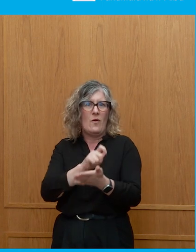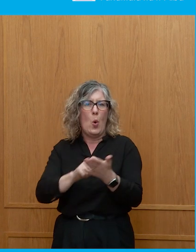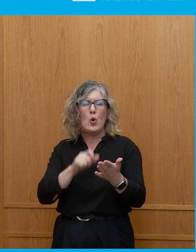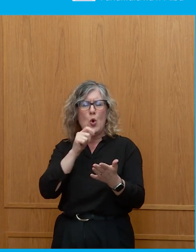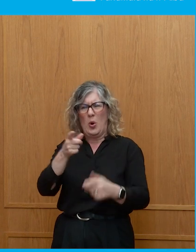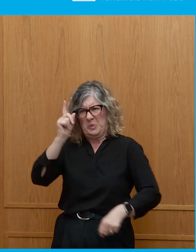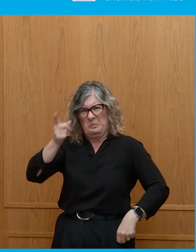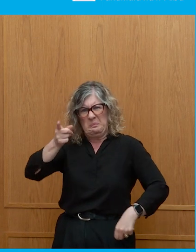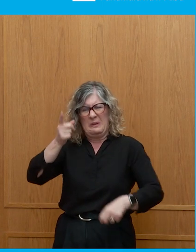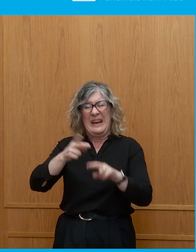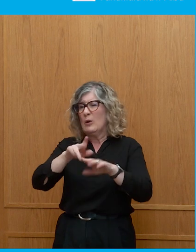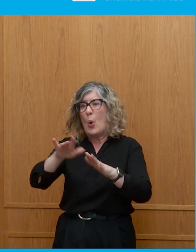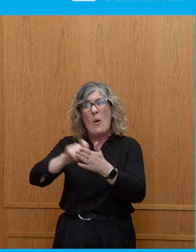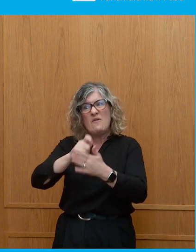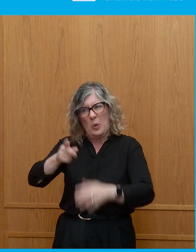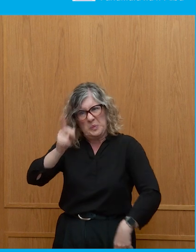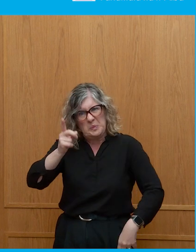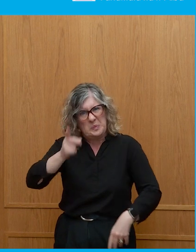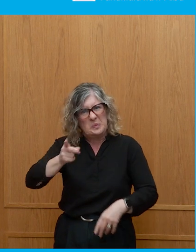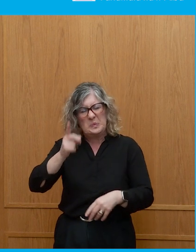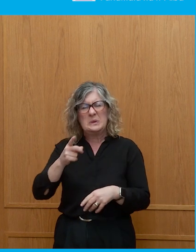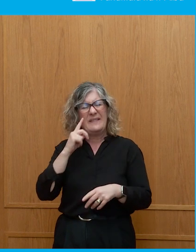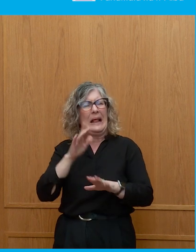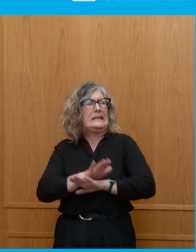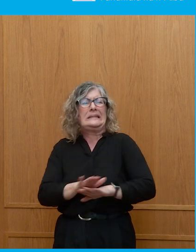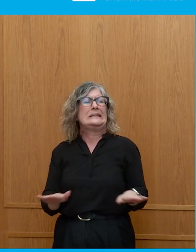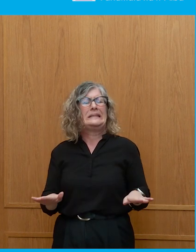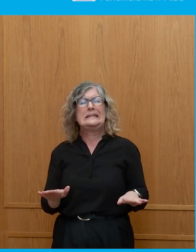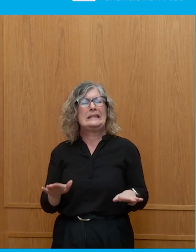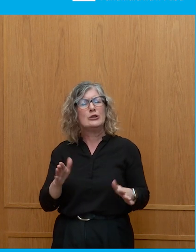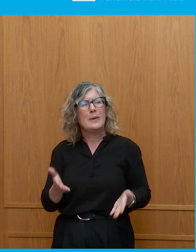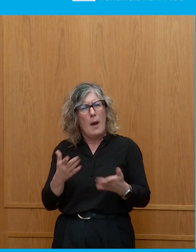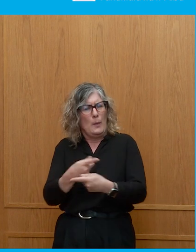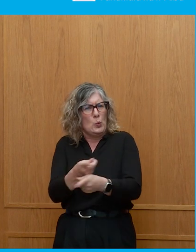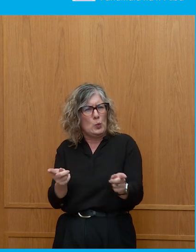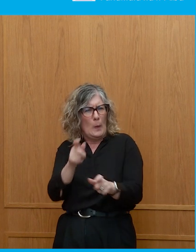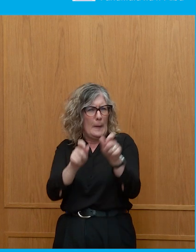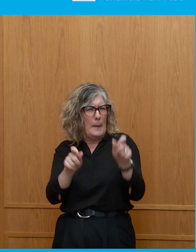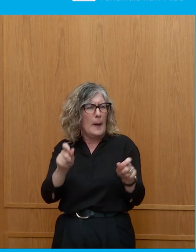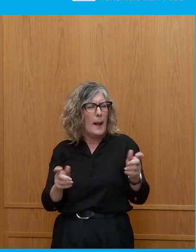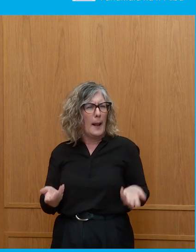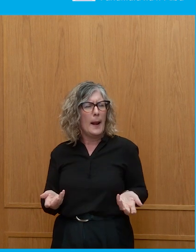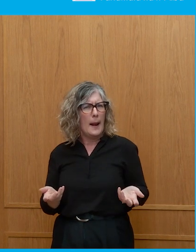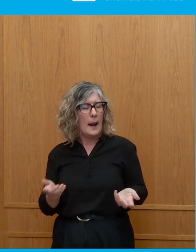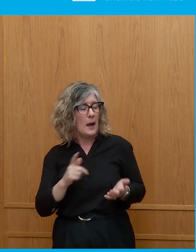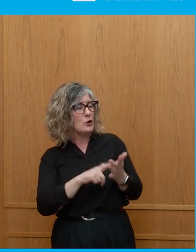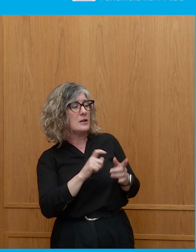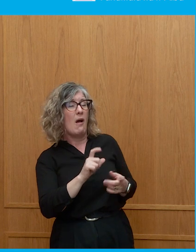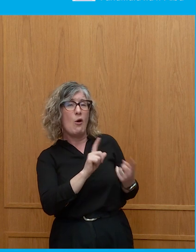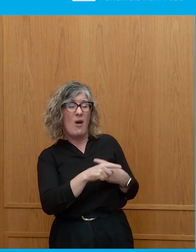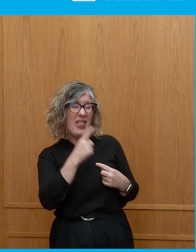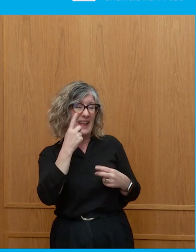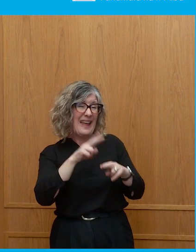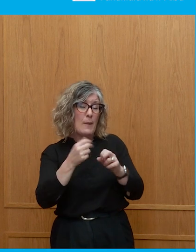consequences for the absence of that participation if you choose not to. And sadly, I think we all know what would happen in this